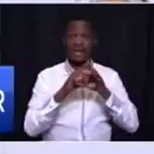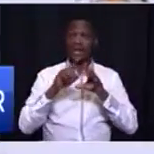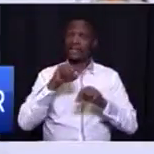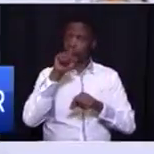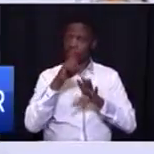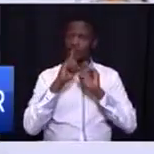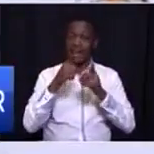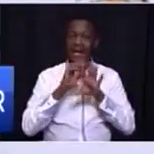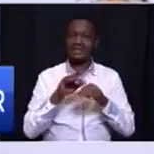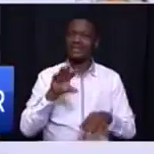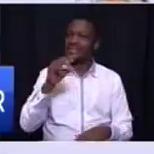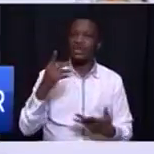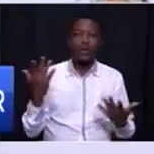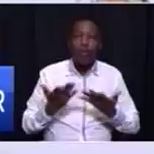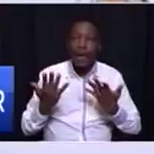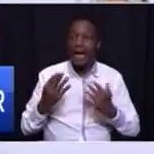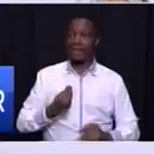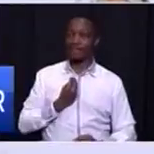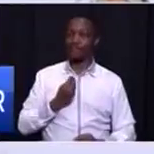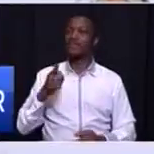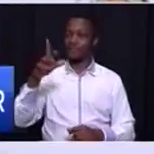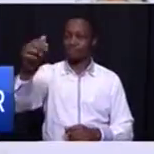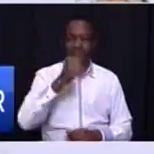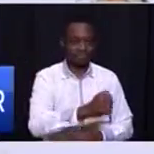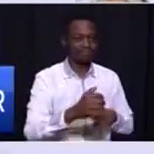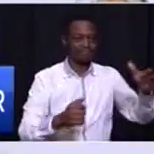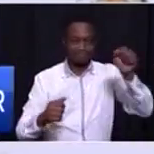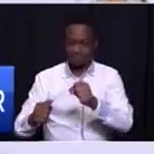is, where are the youth in each of these?